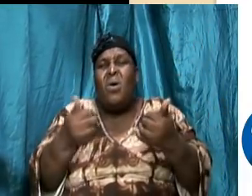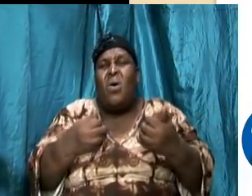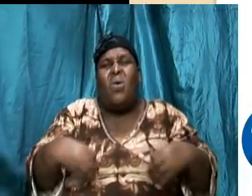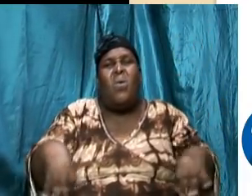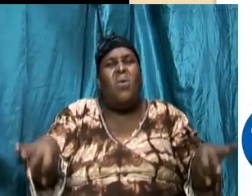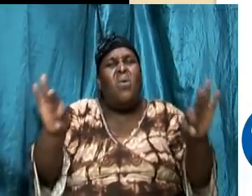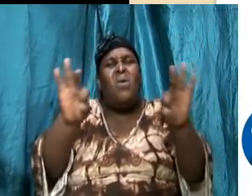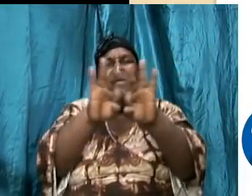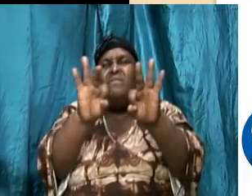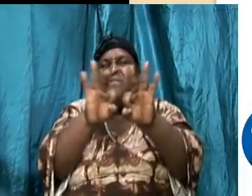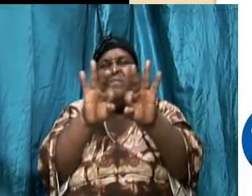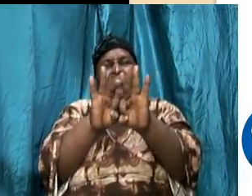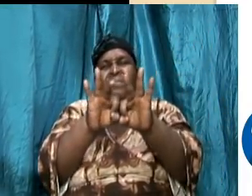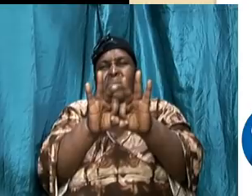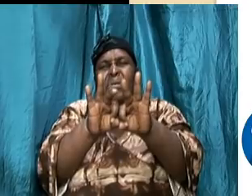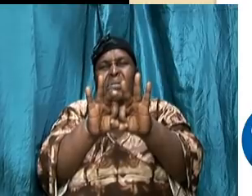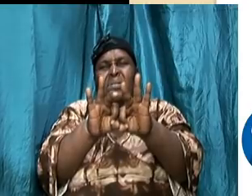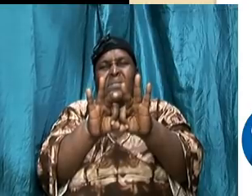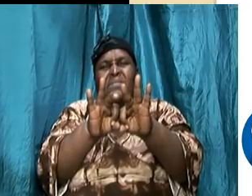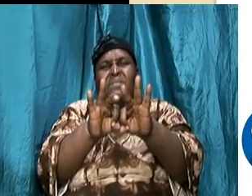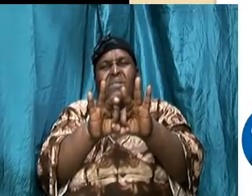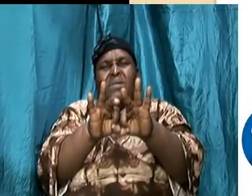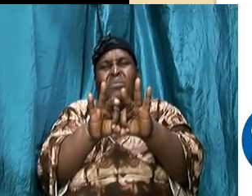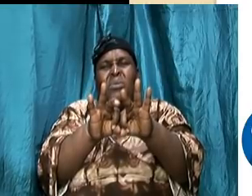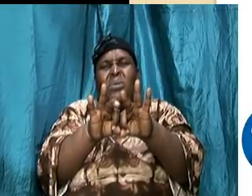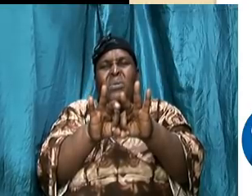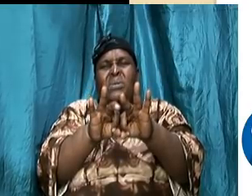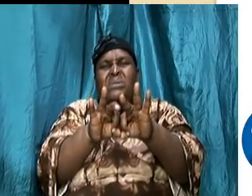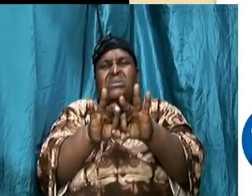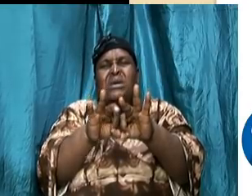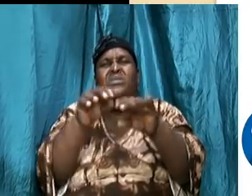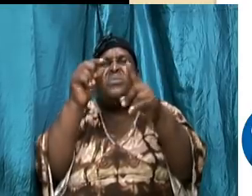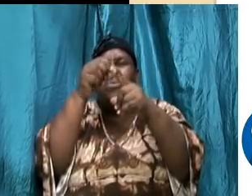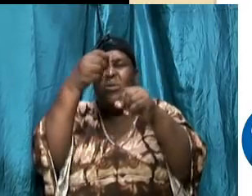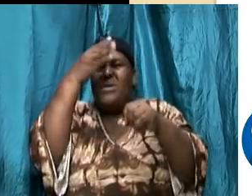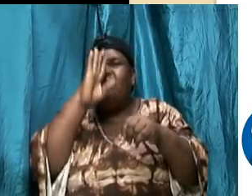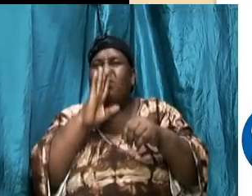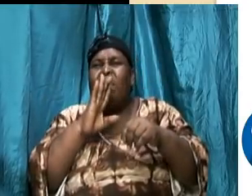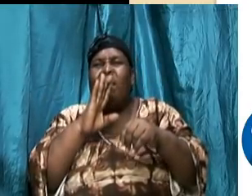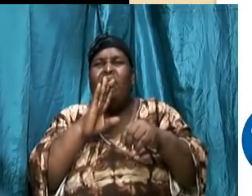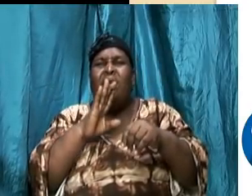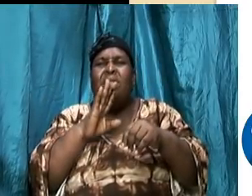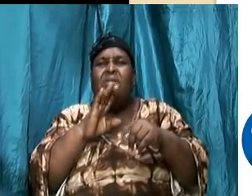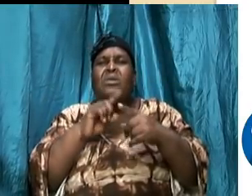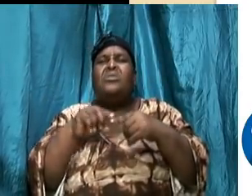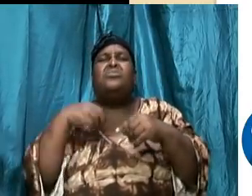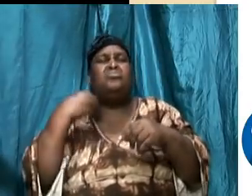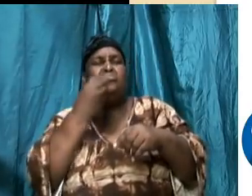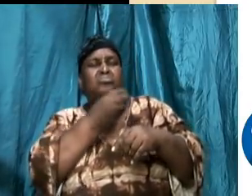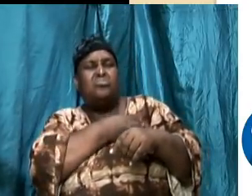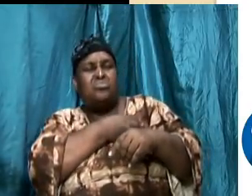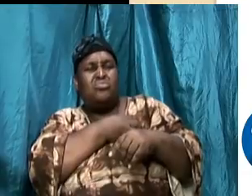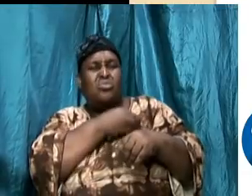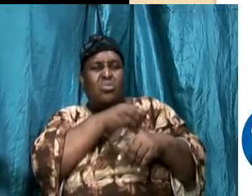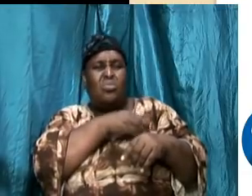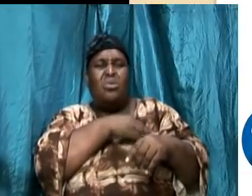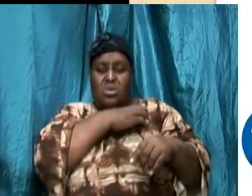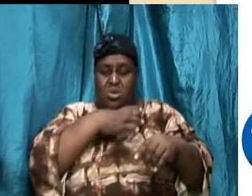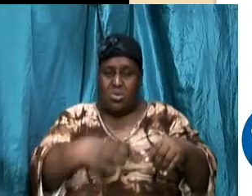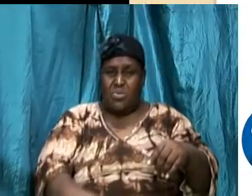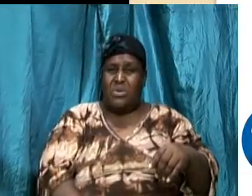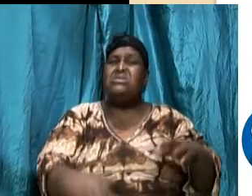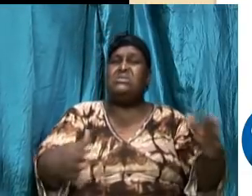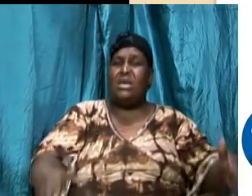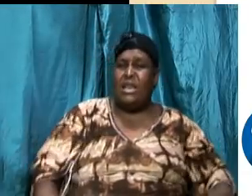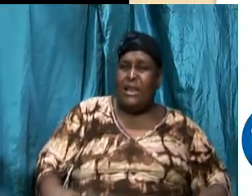potent the word of God was to our Christian walk and to our staying afloat and to our